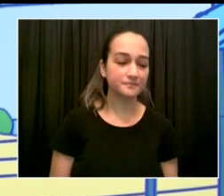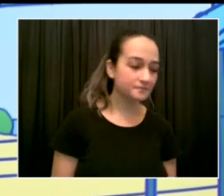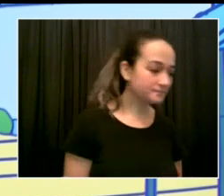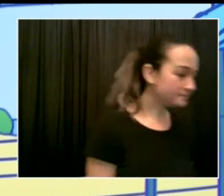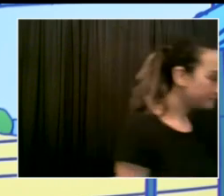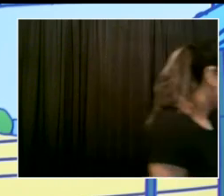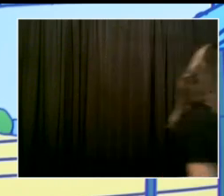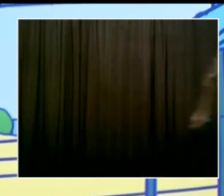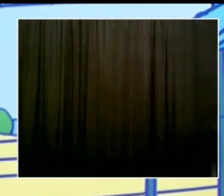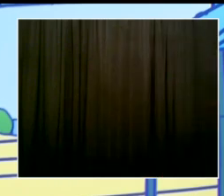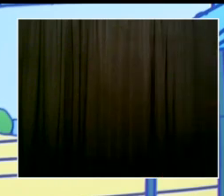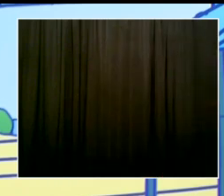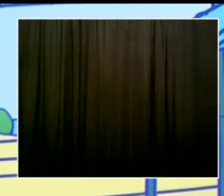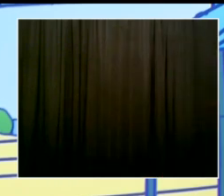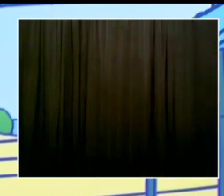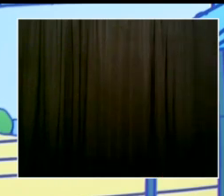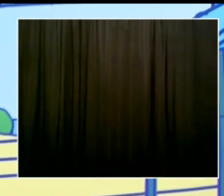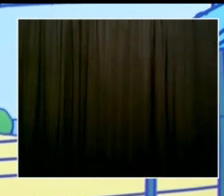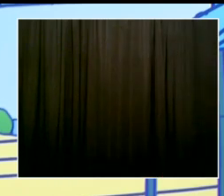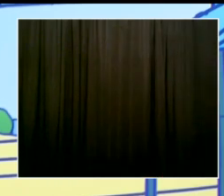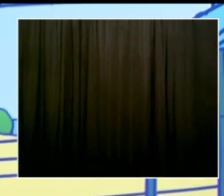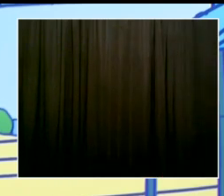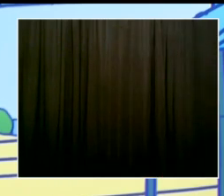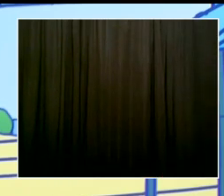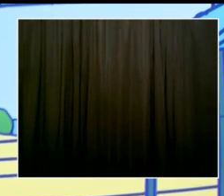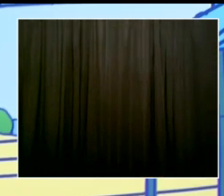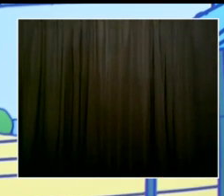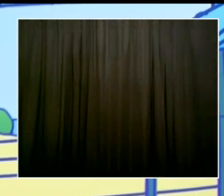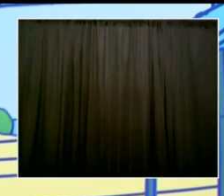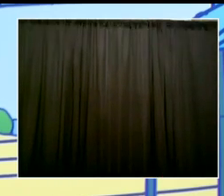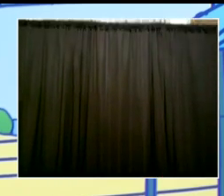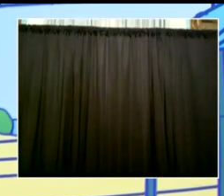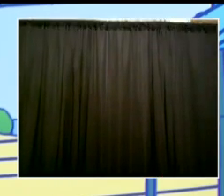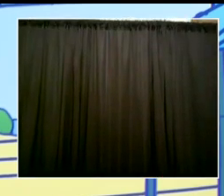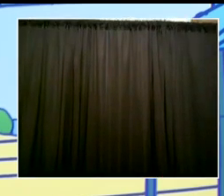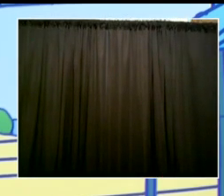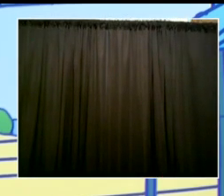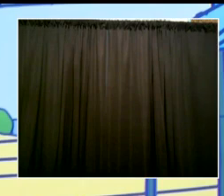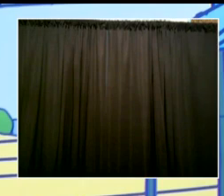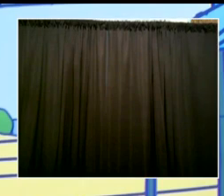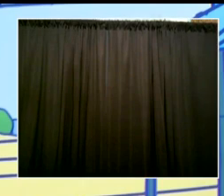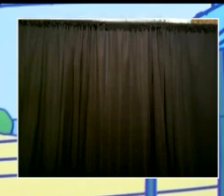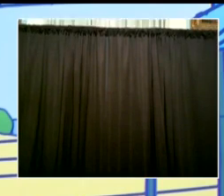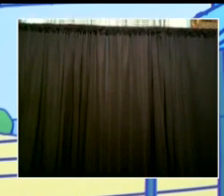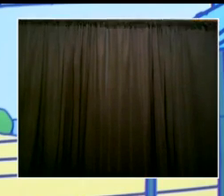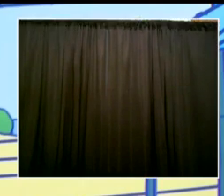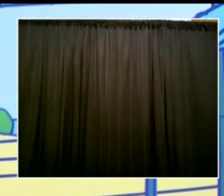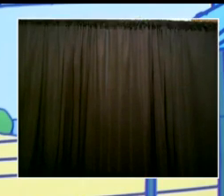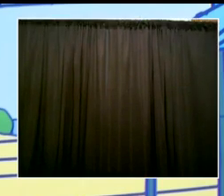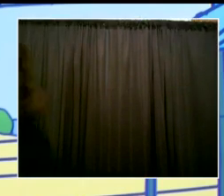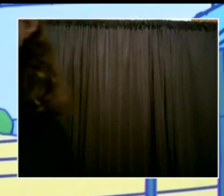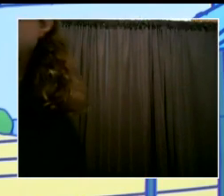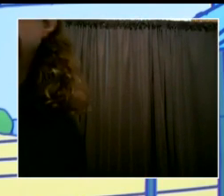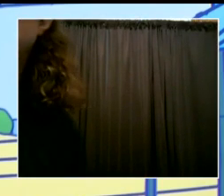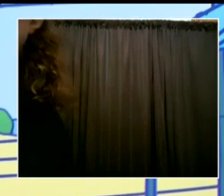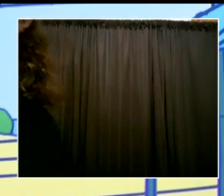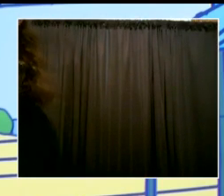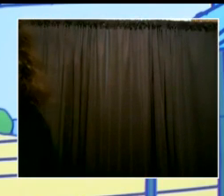sure that all the right health and safety measures are in place. My pleasure to introduce New York State Assemblymember Carmen De La Rosa.